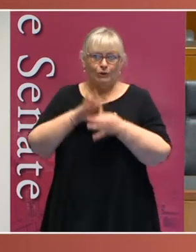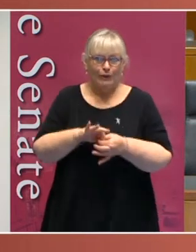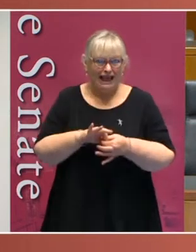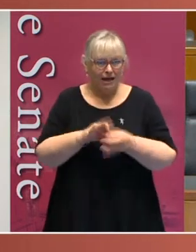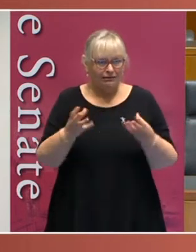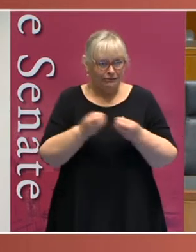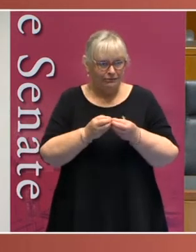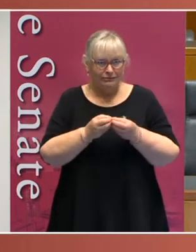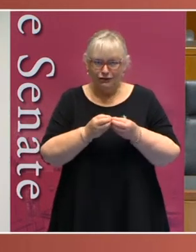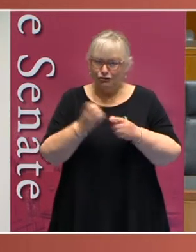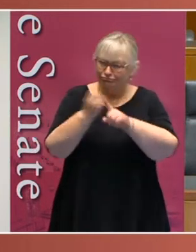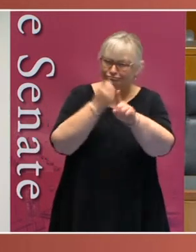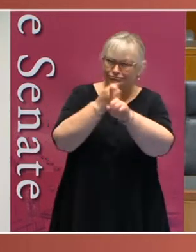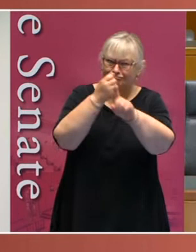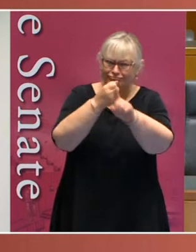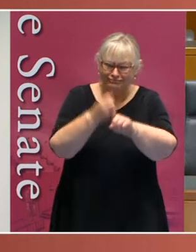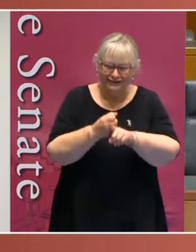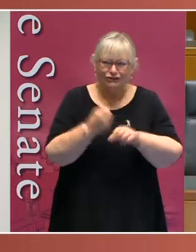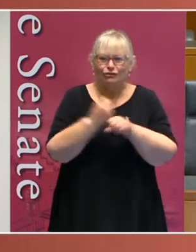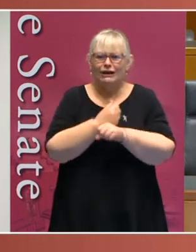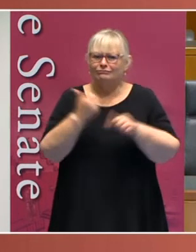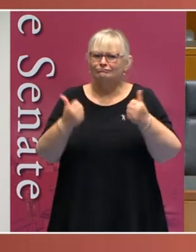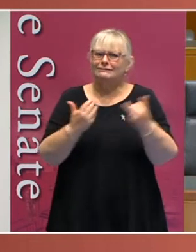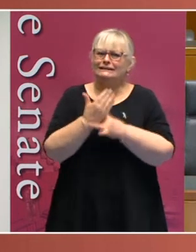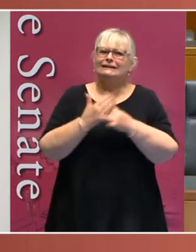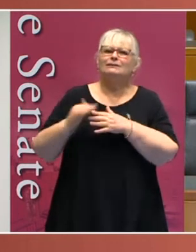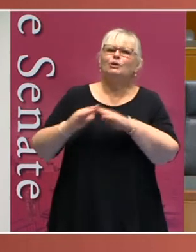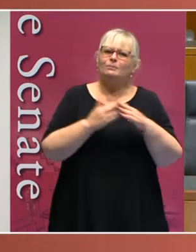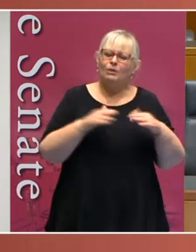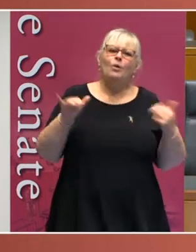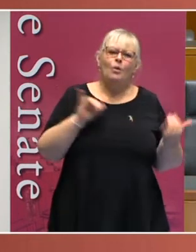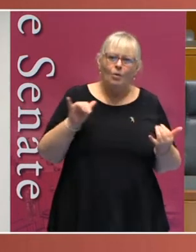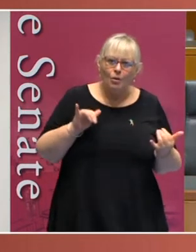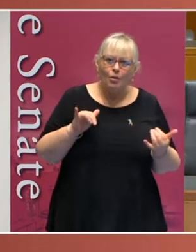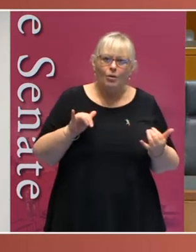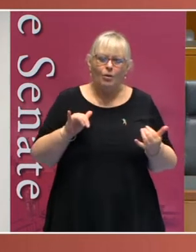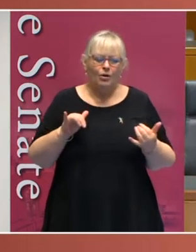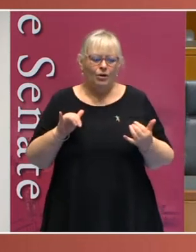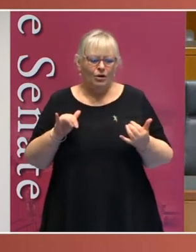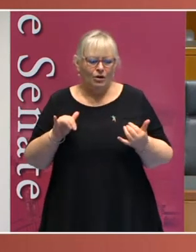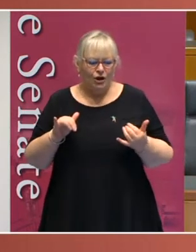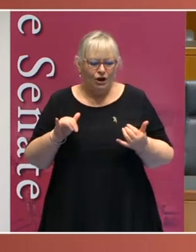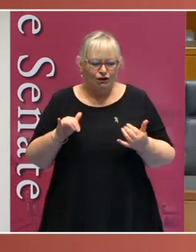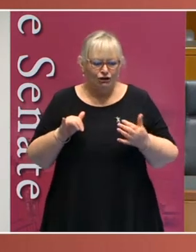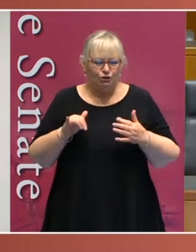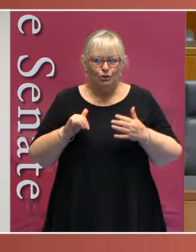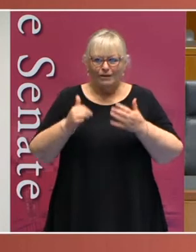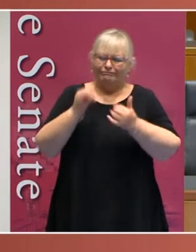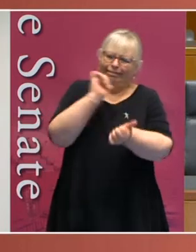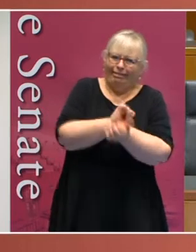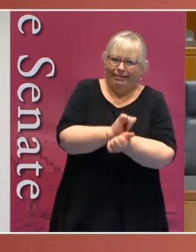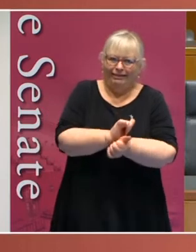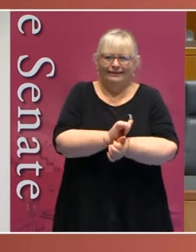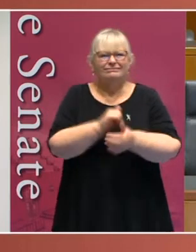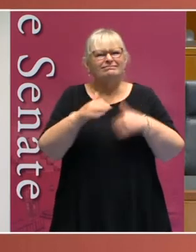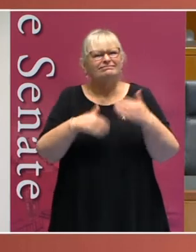the movement to create that accessible and inclusive community, or to leave those barriers in place and